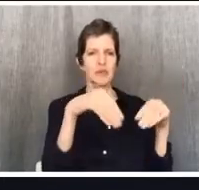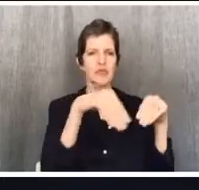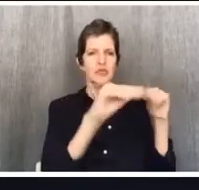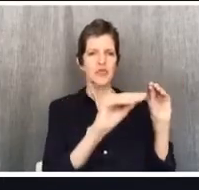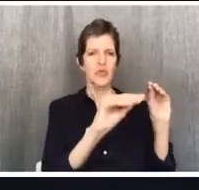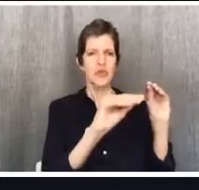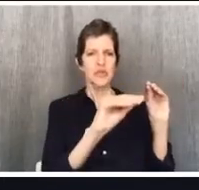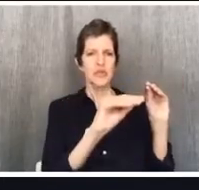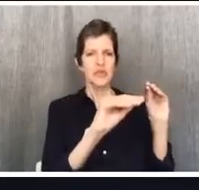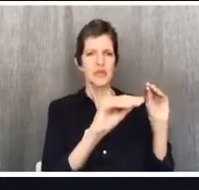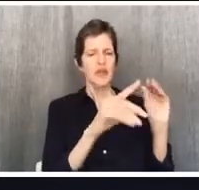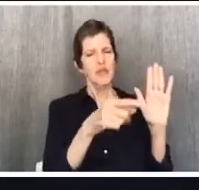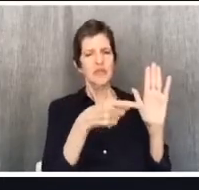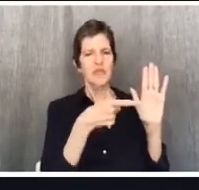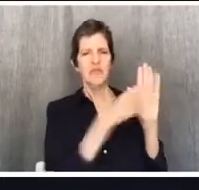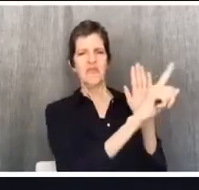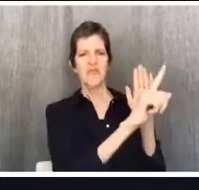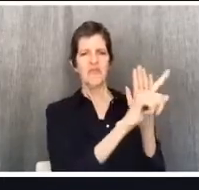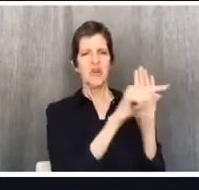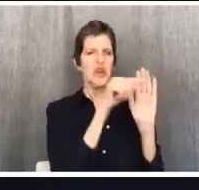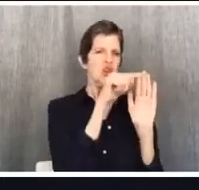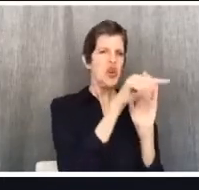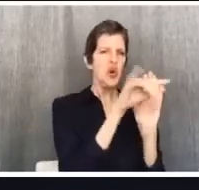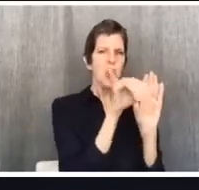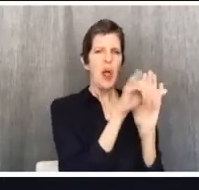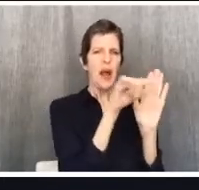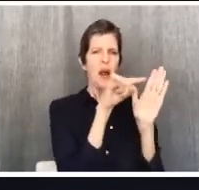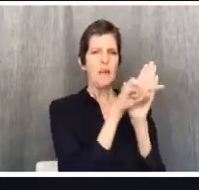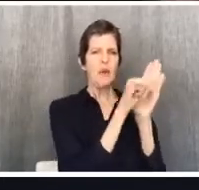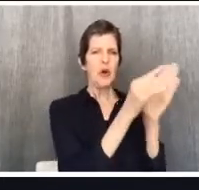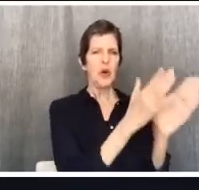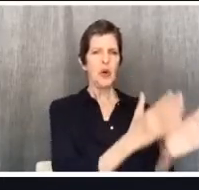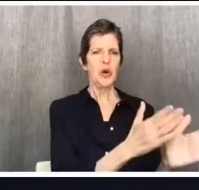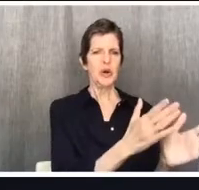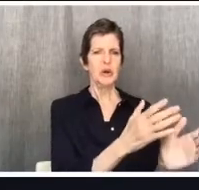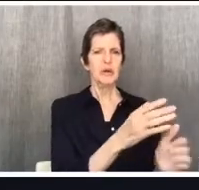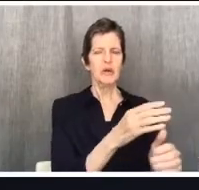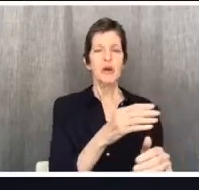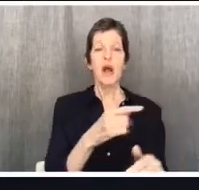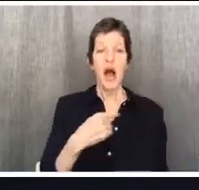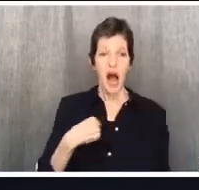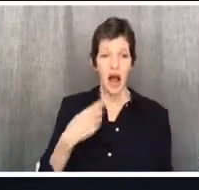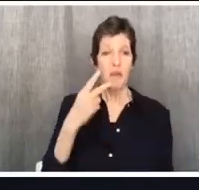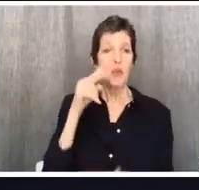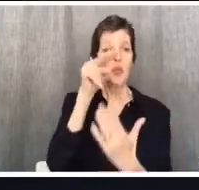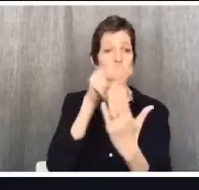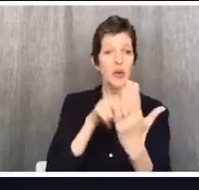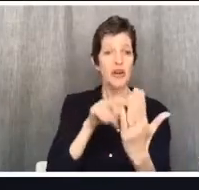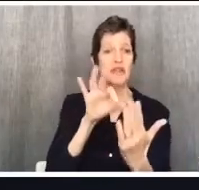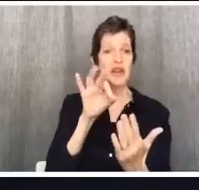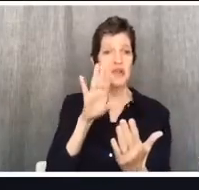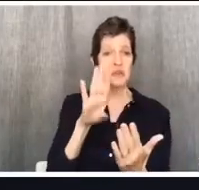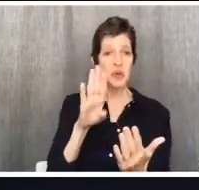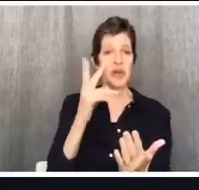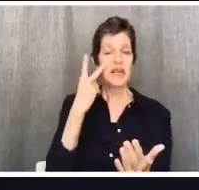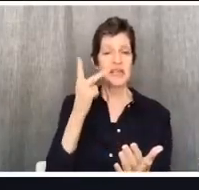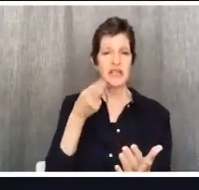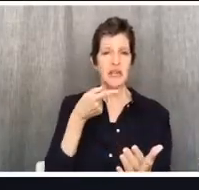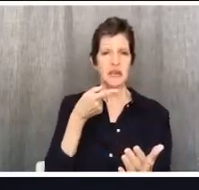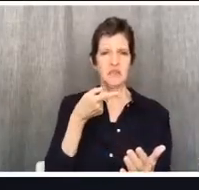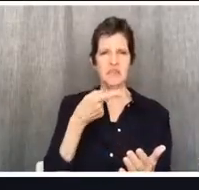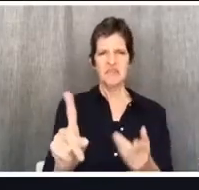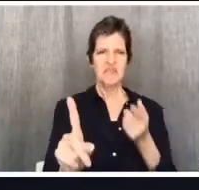I see people offering the least possible charitable view to someone else. And I see Christians doing this.